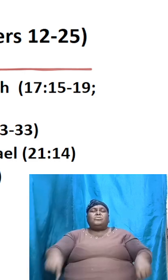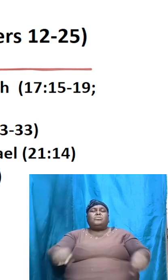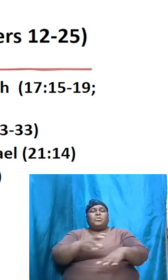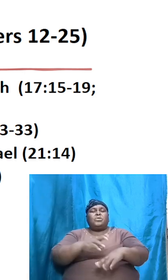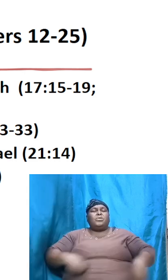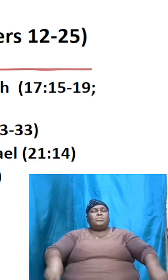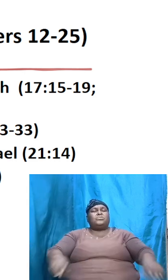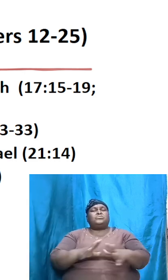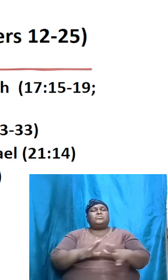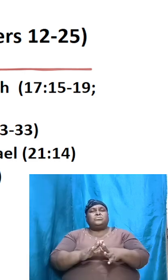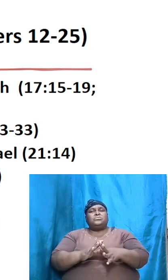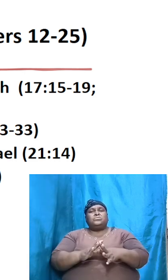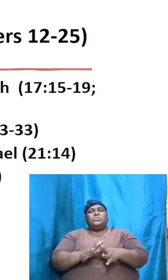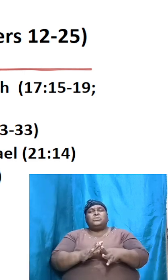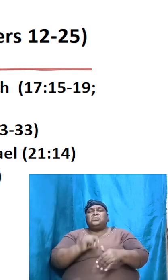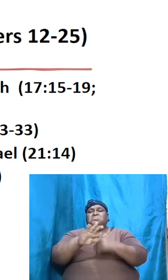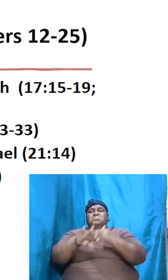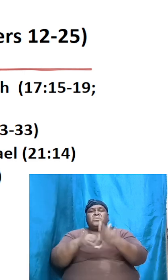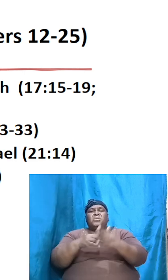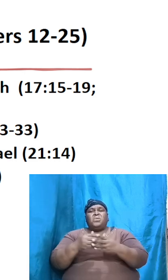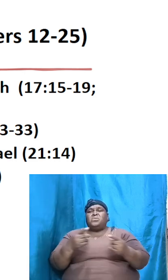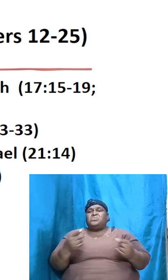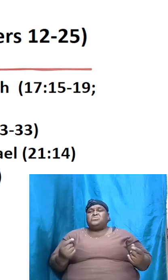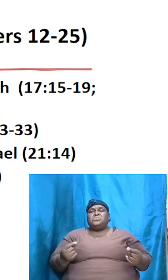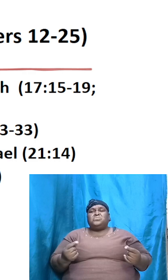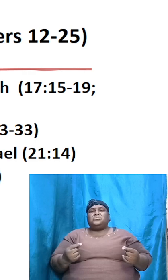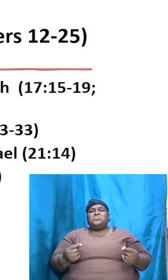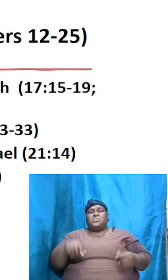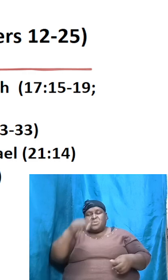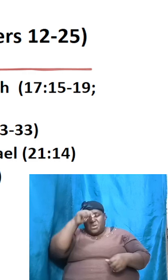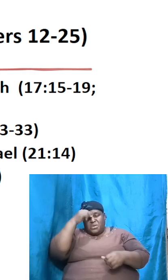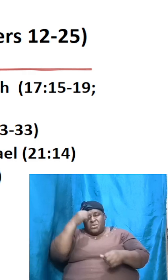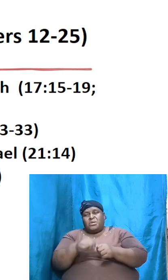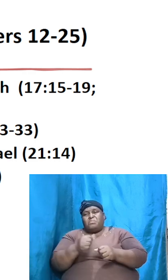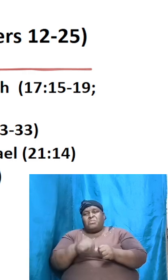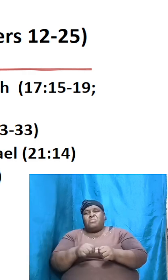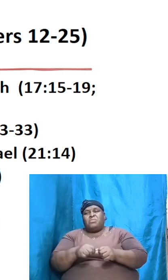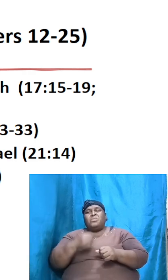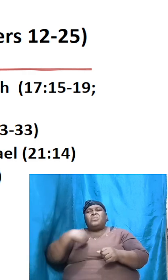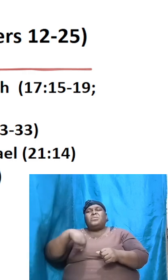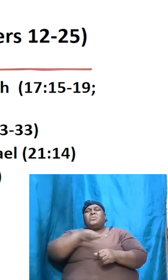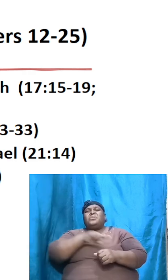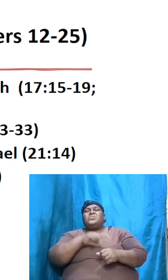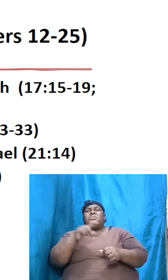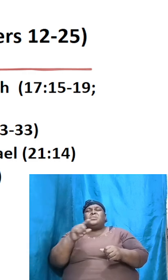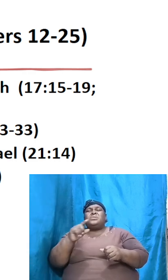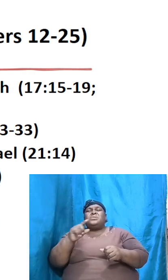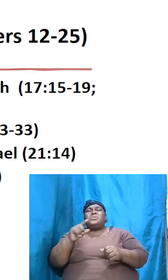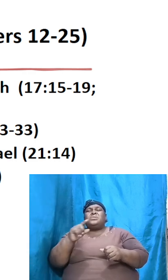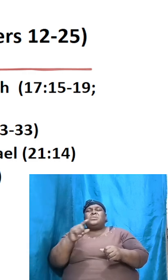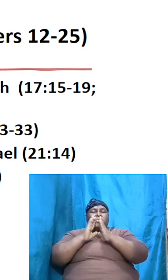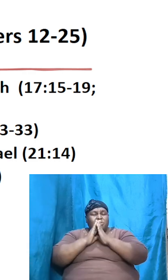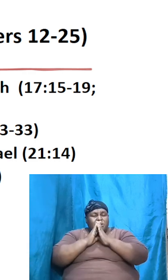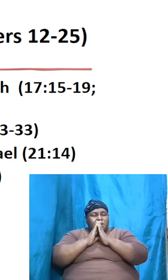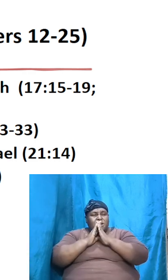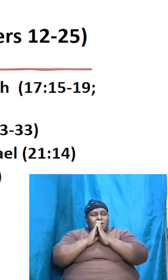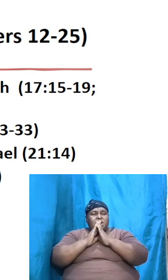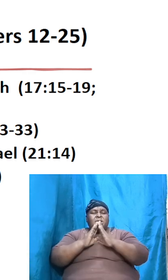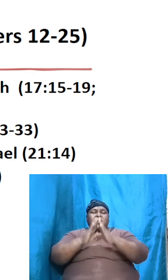but in all that we are doing let us remember that we need to be praying and we need to be